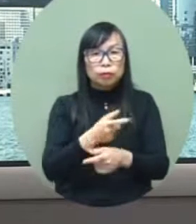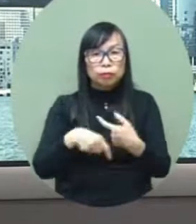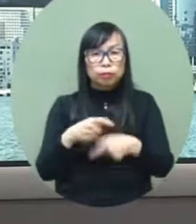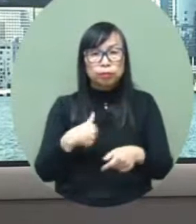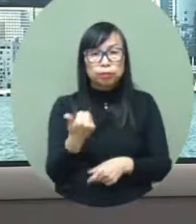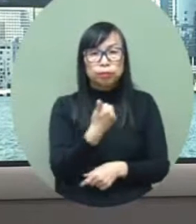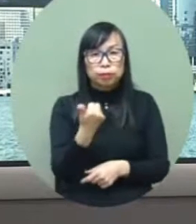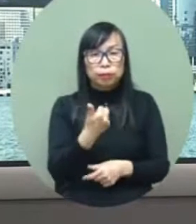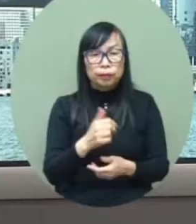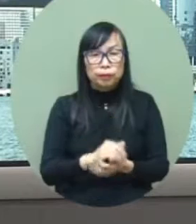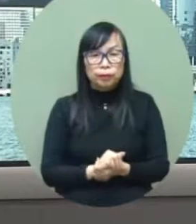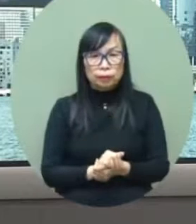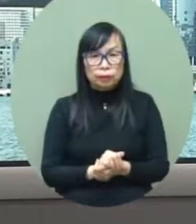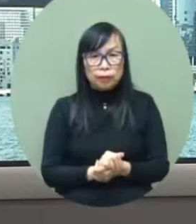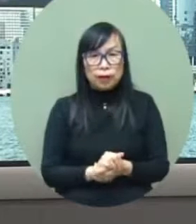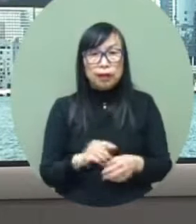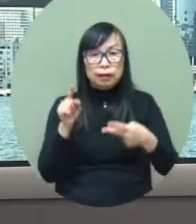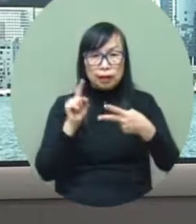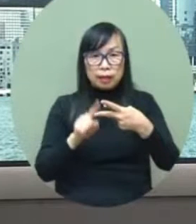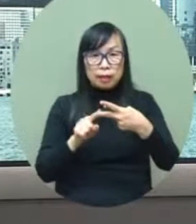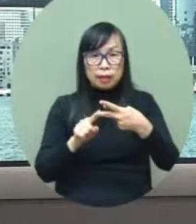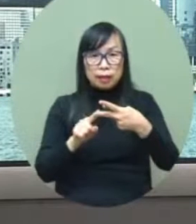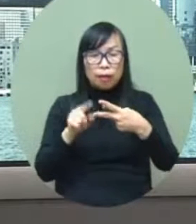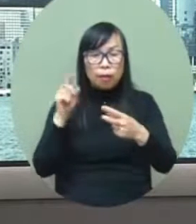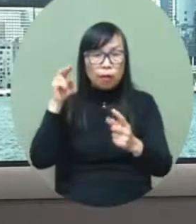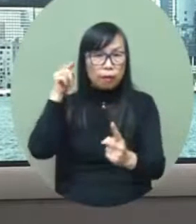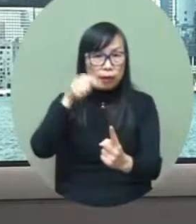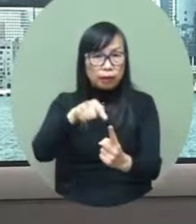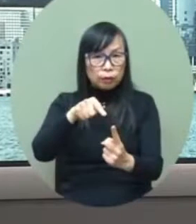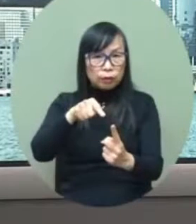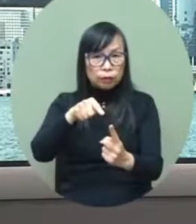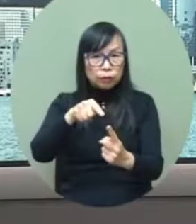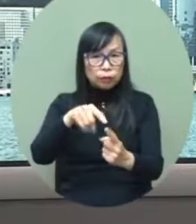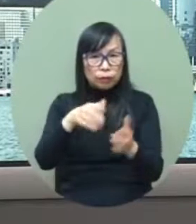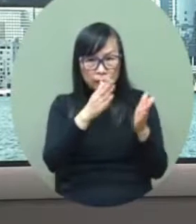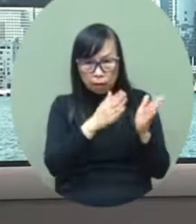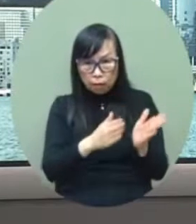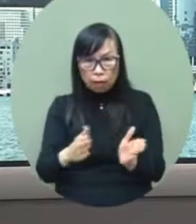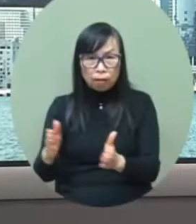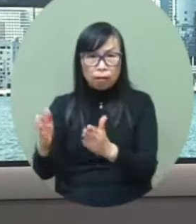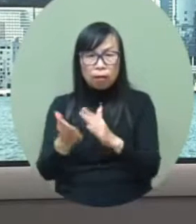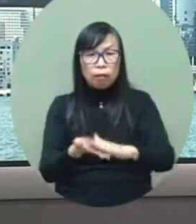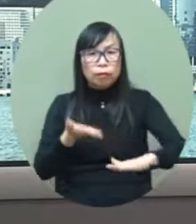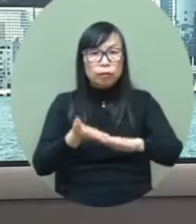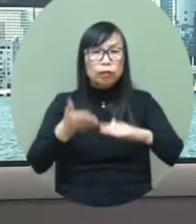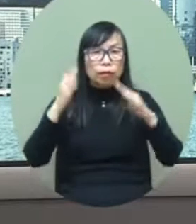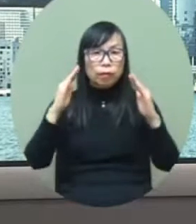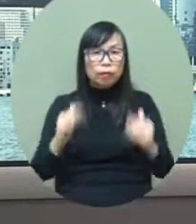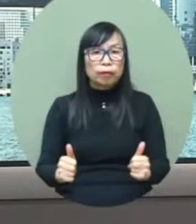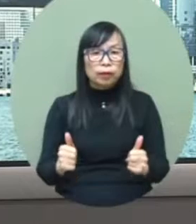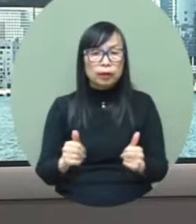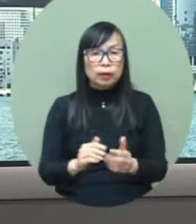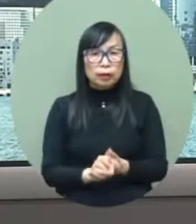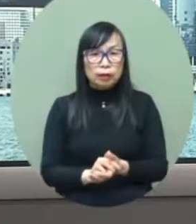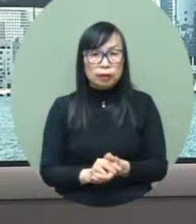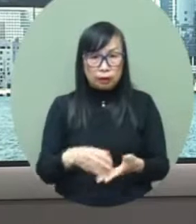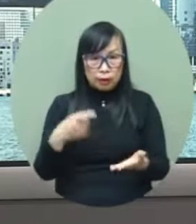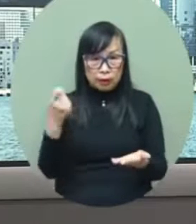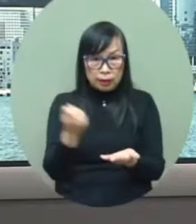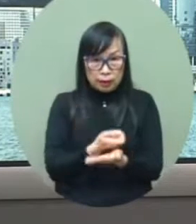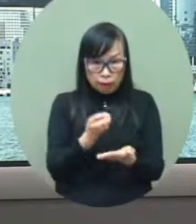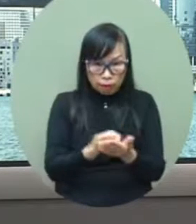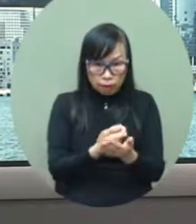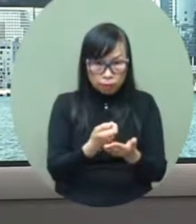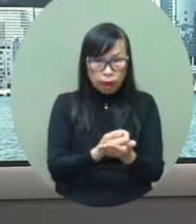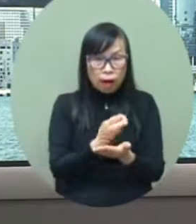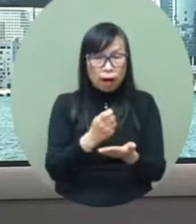cultural exchange with hong kong and so so we will provide for business opportunities the second objective of